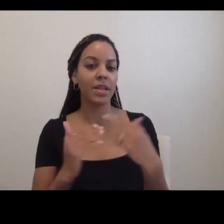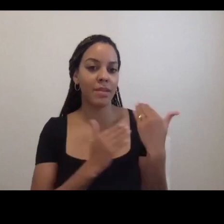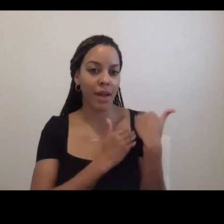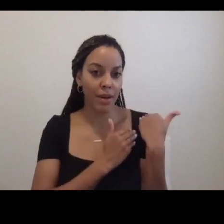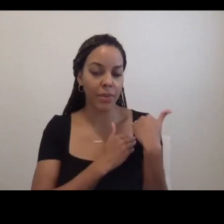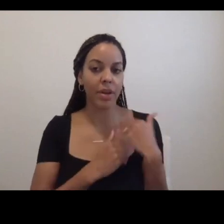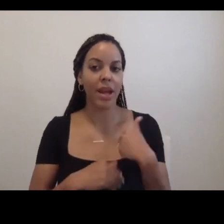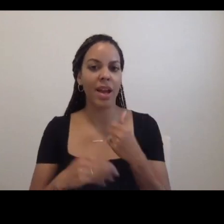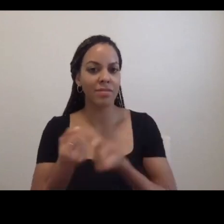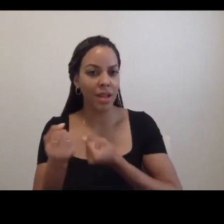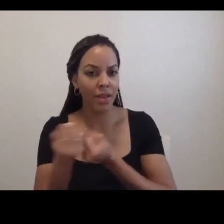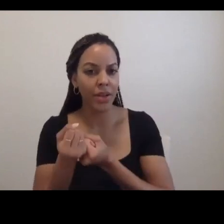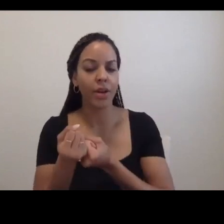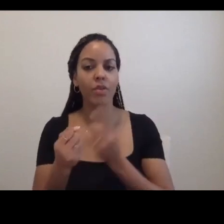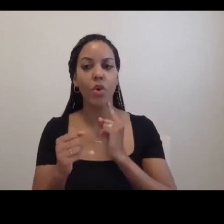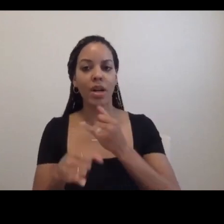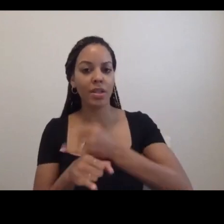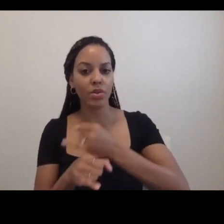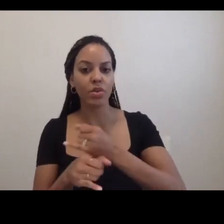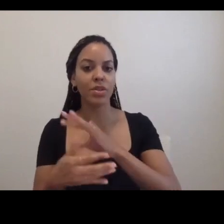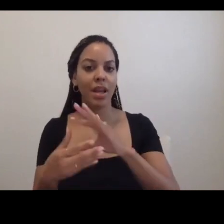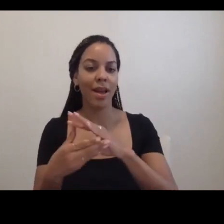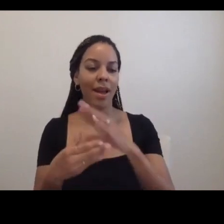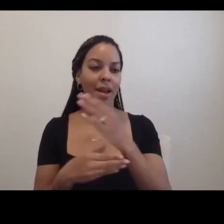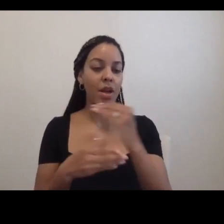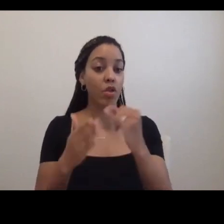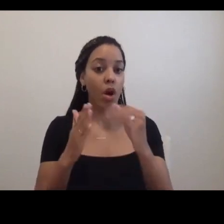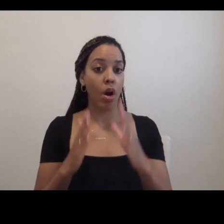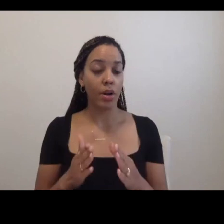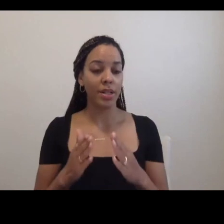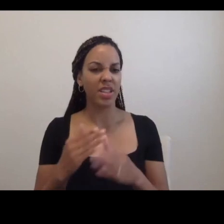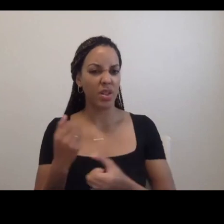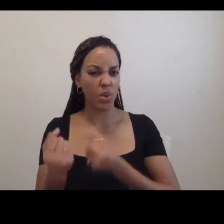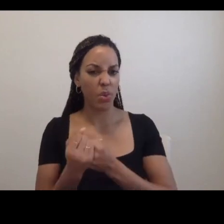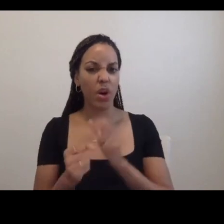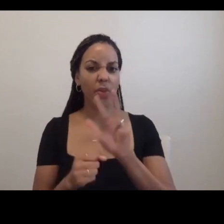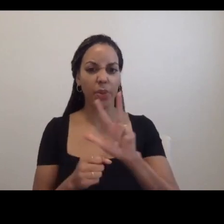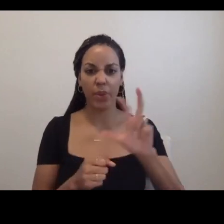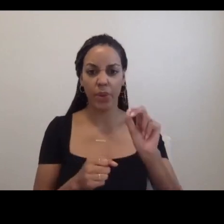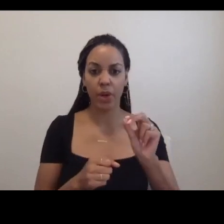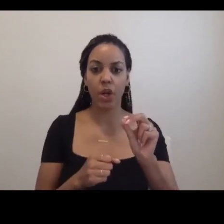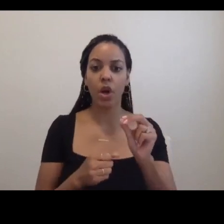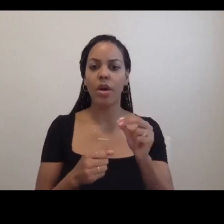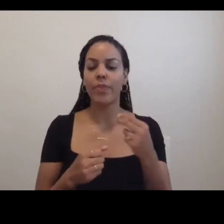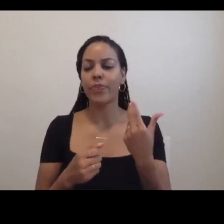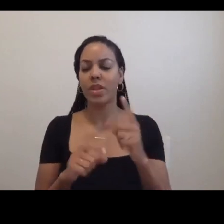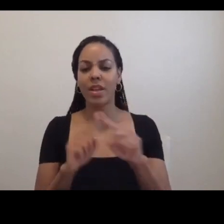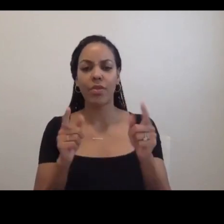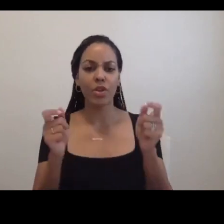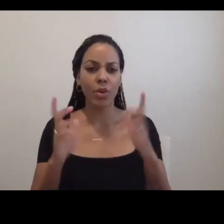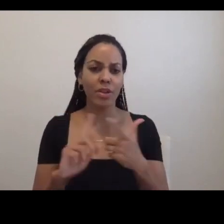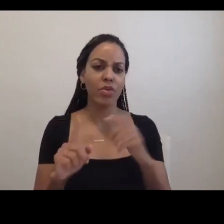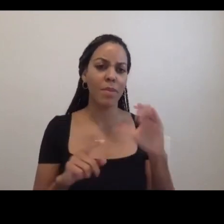solidarity and institutions and the artists they serve at 3 30, uh, with residency directors from Cleveland, from